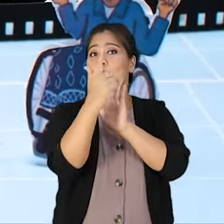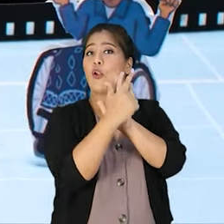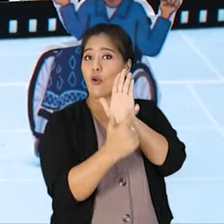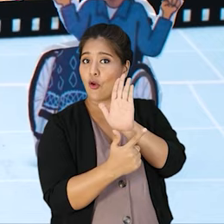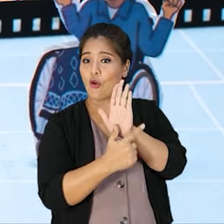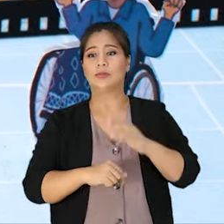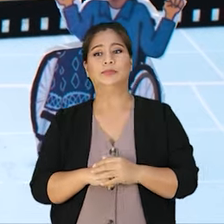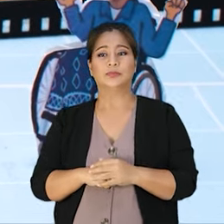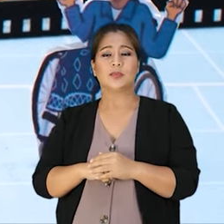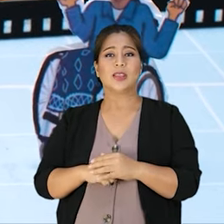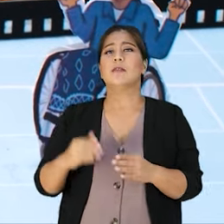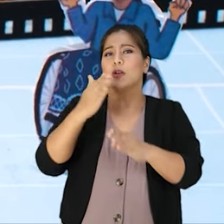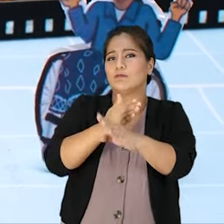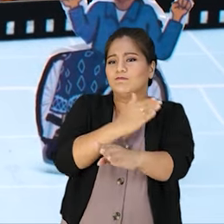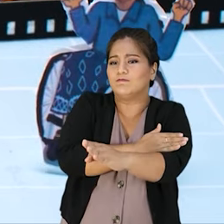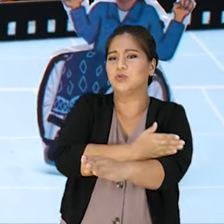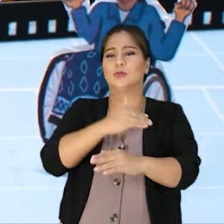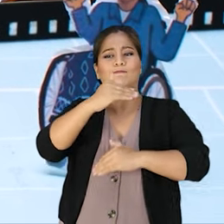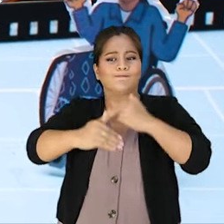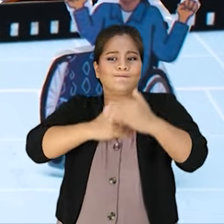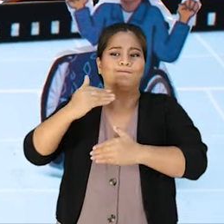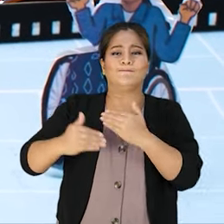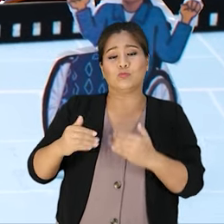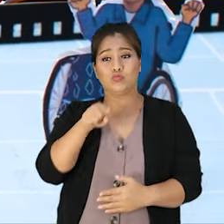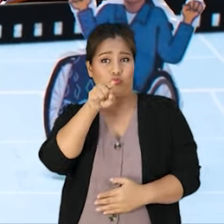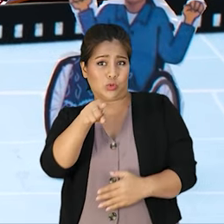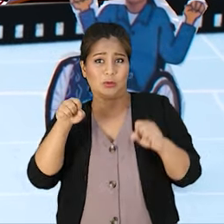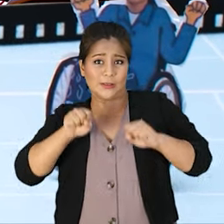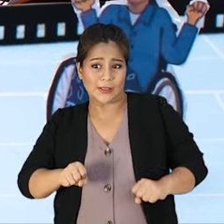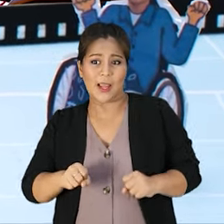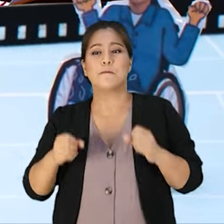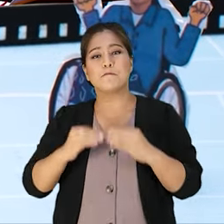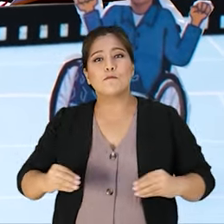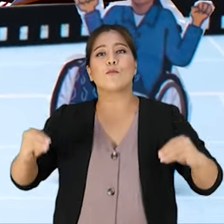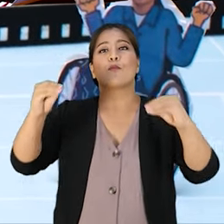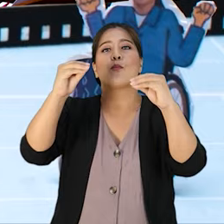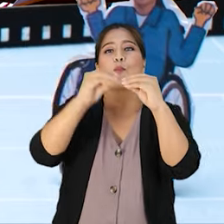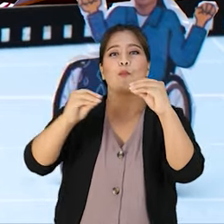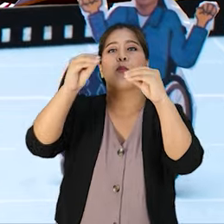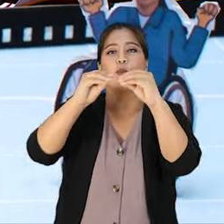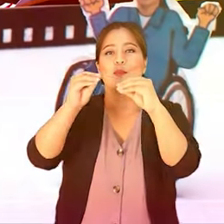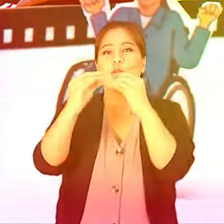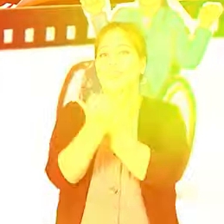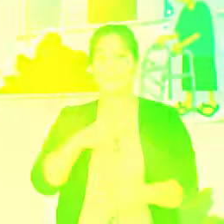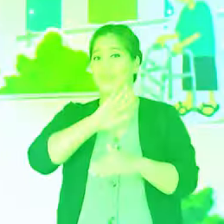it in the disability law. This can improve your function well-being and enable you to live more independently.